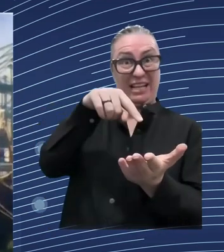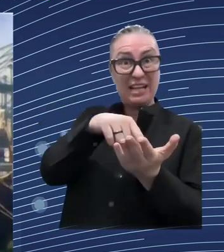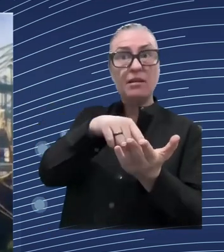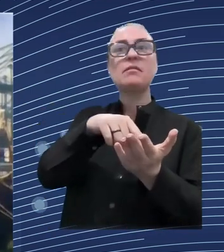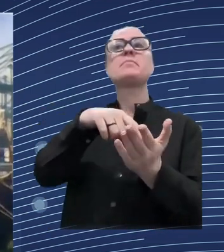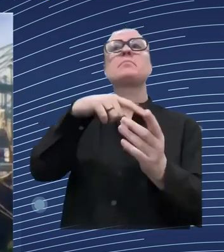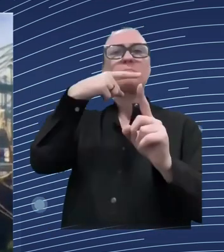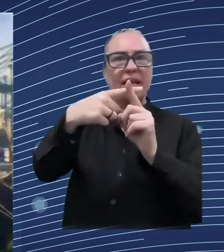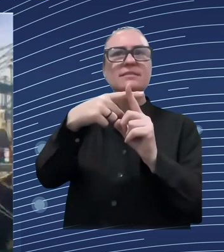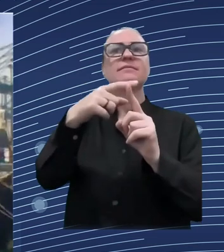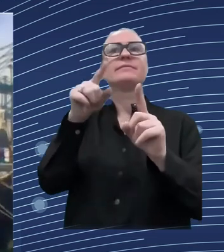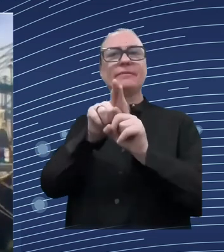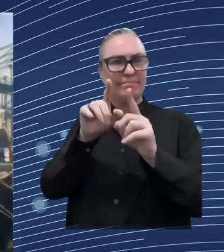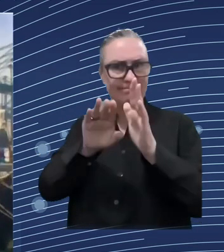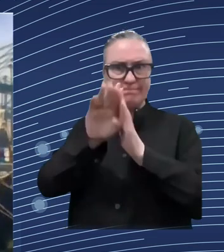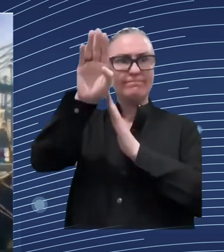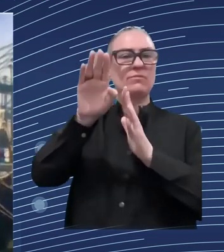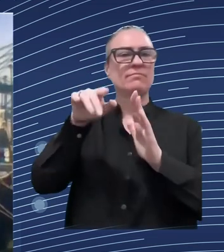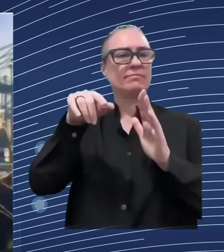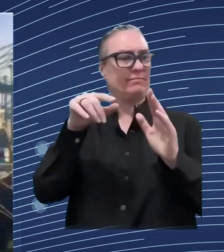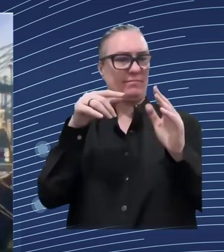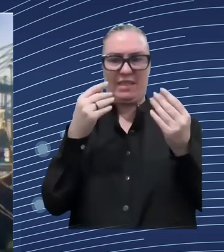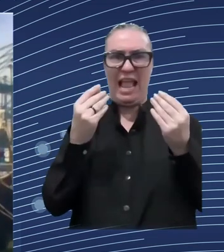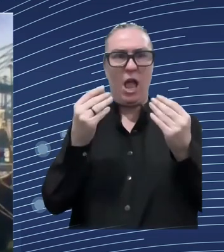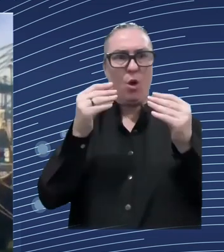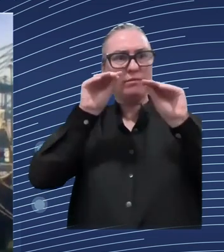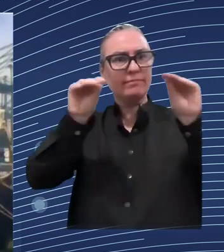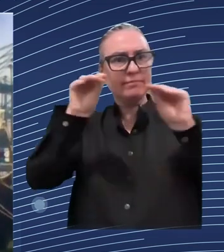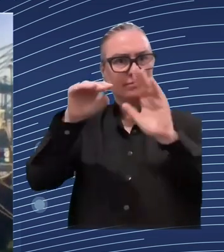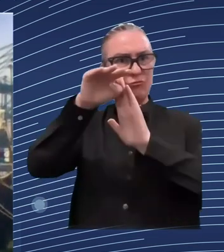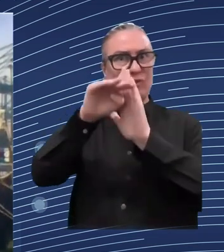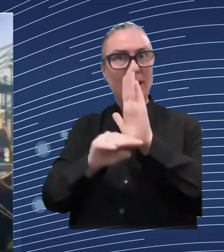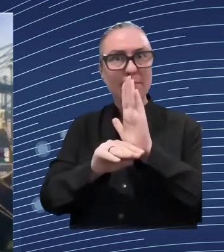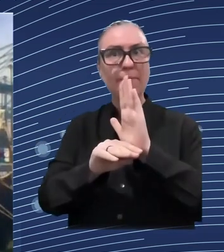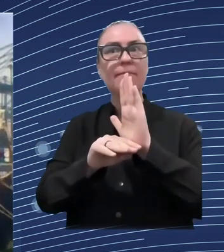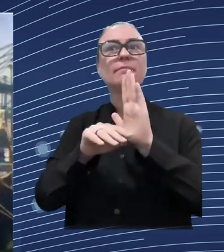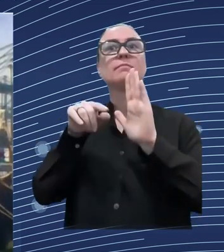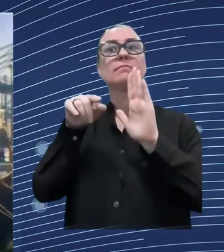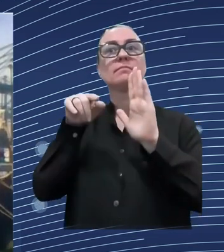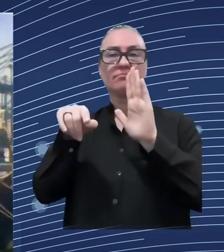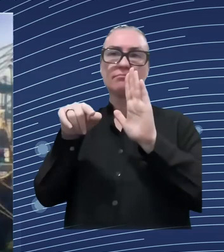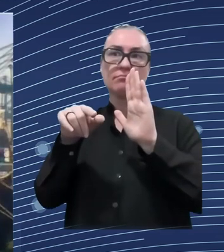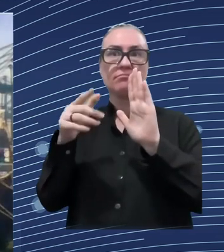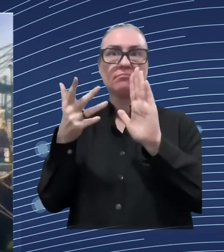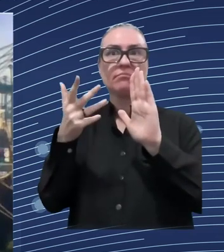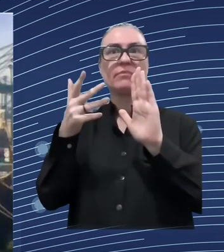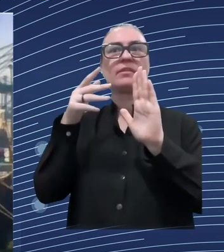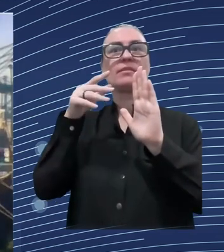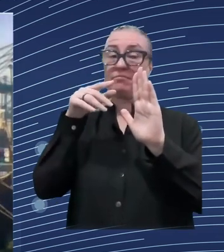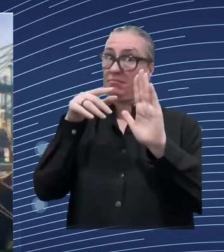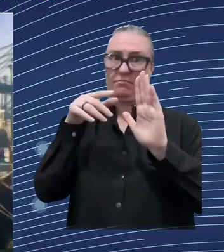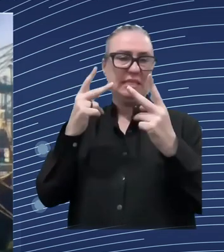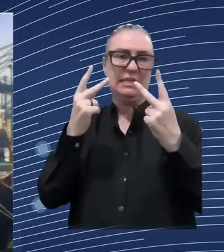moreover they keep ukrainians as part of the global network so i think there is always a danger that a country that has this